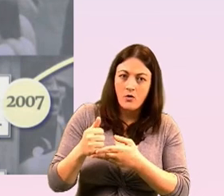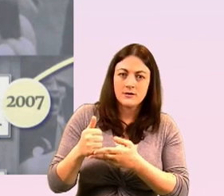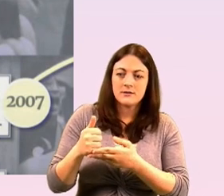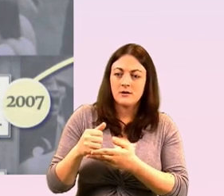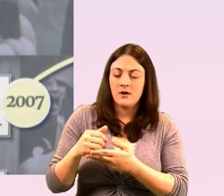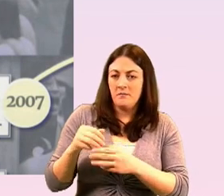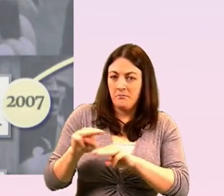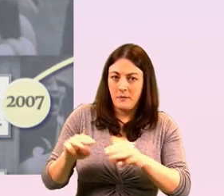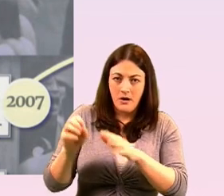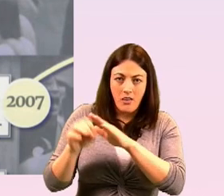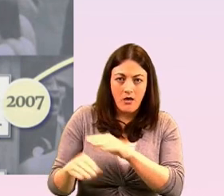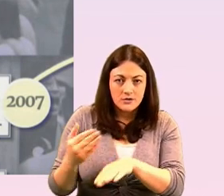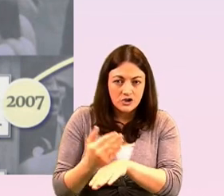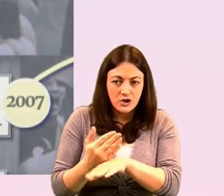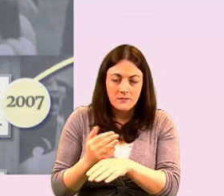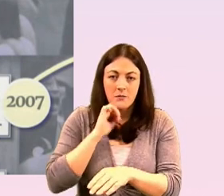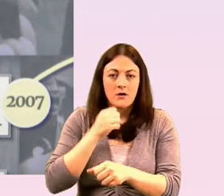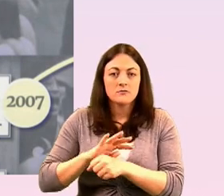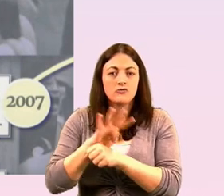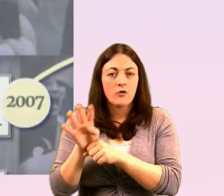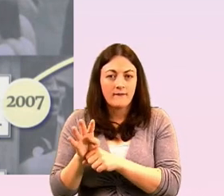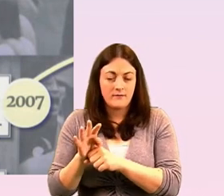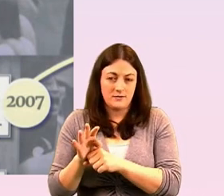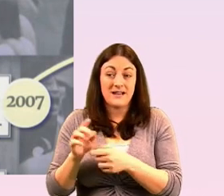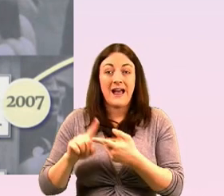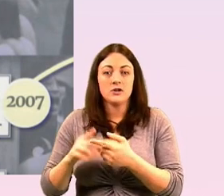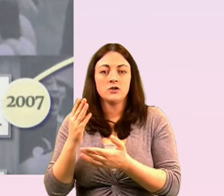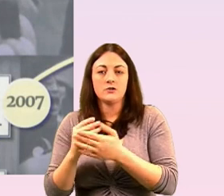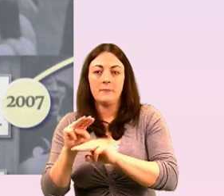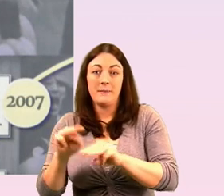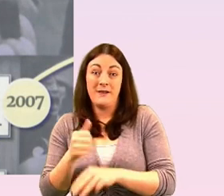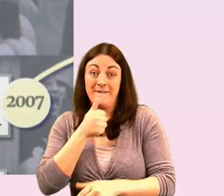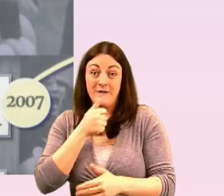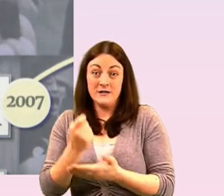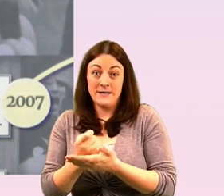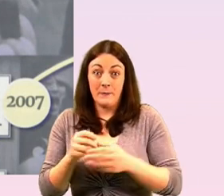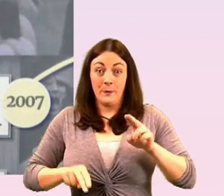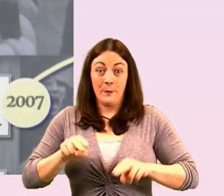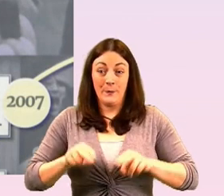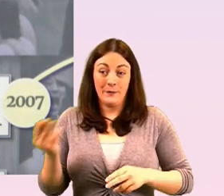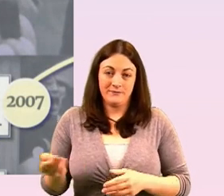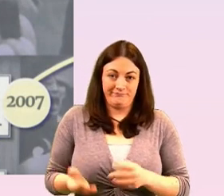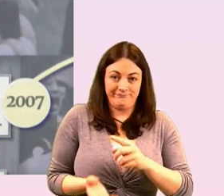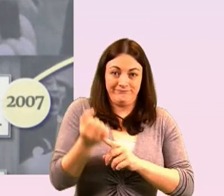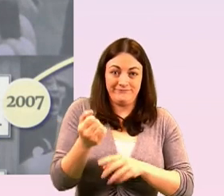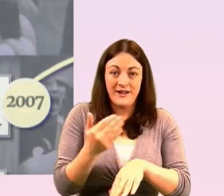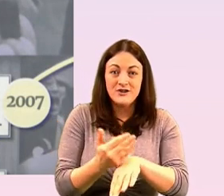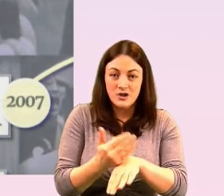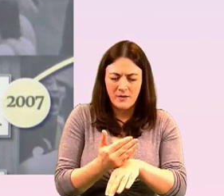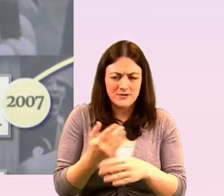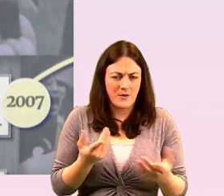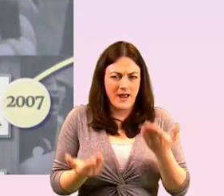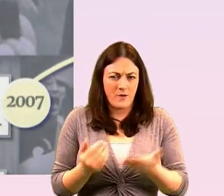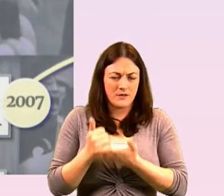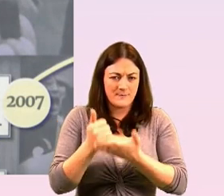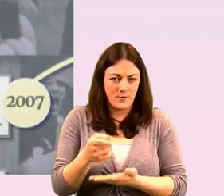to the covert crisis and those who are entering the workforce for the first time this whole conference as its principal funder